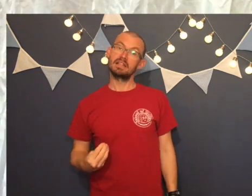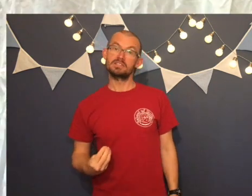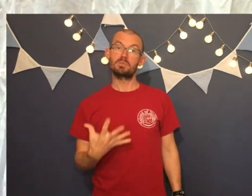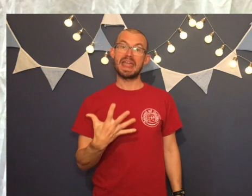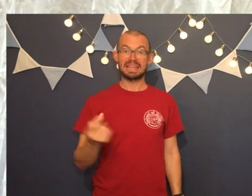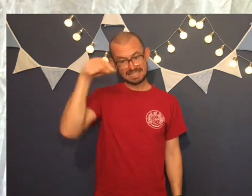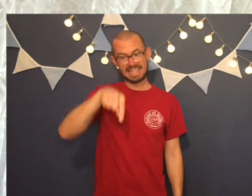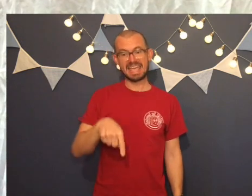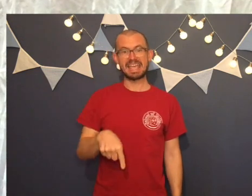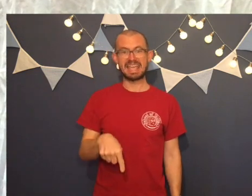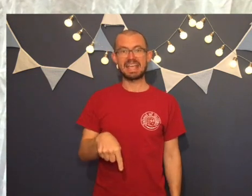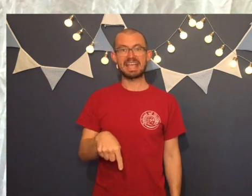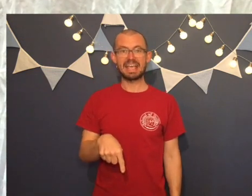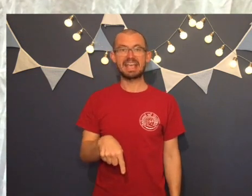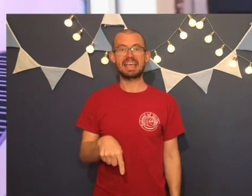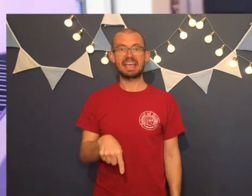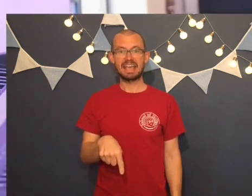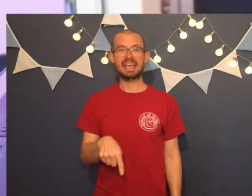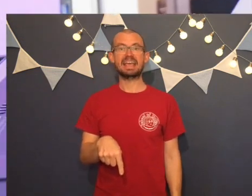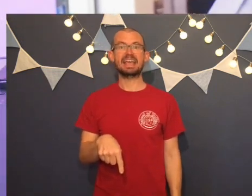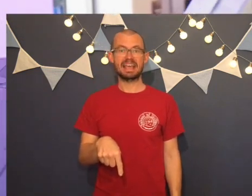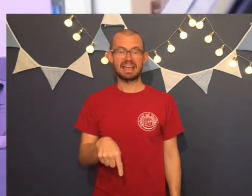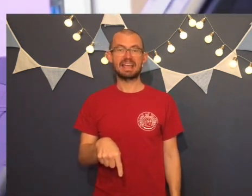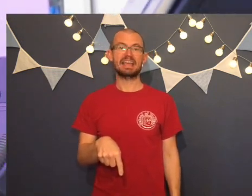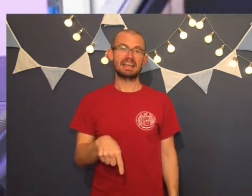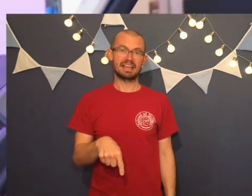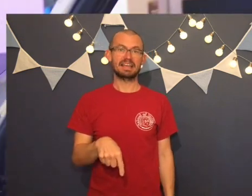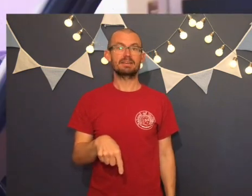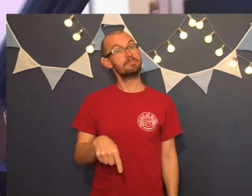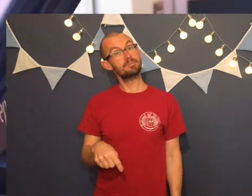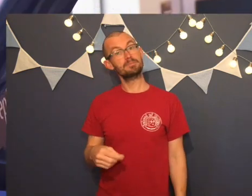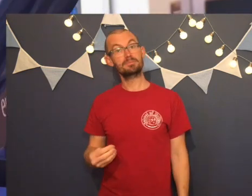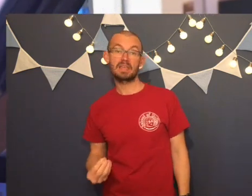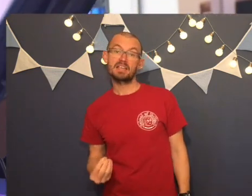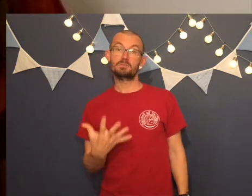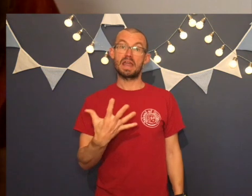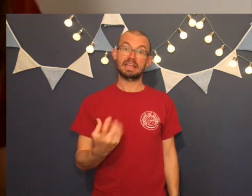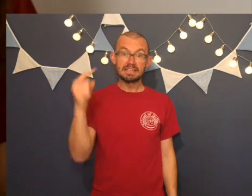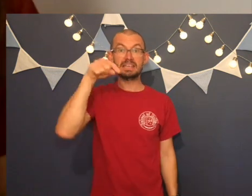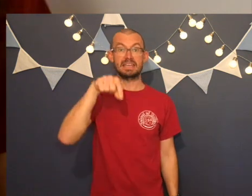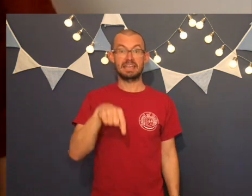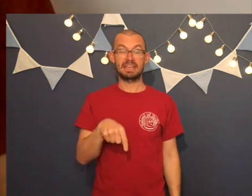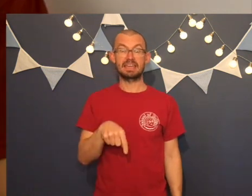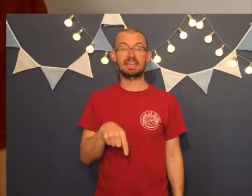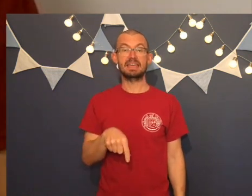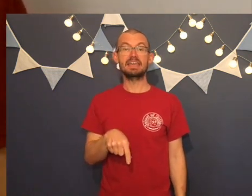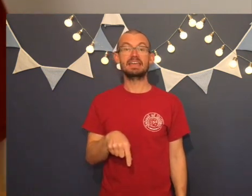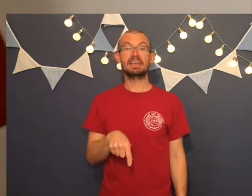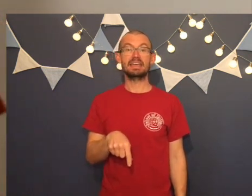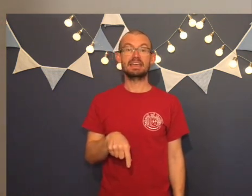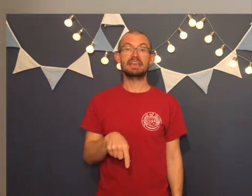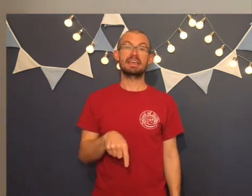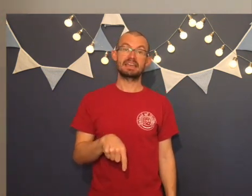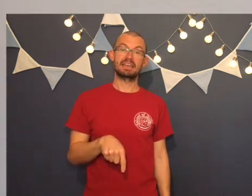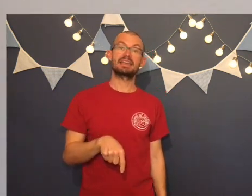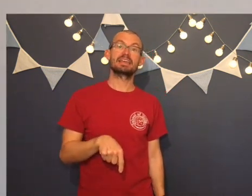Spring is here, spring is here, here.